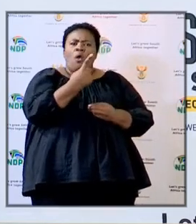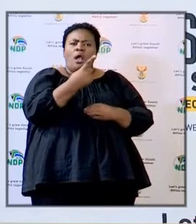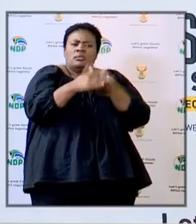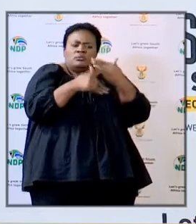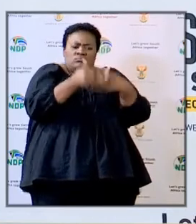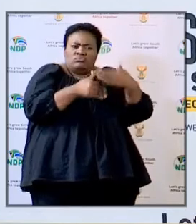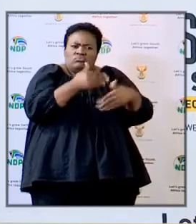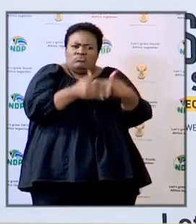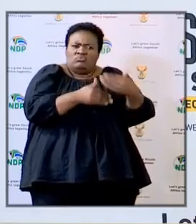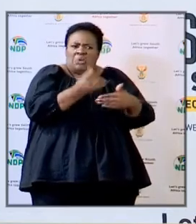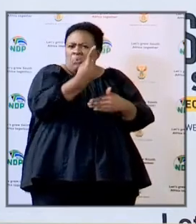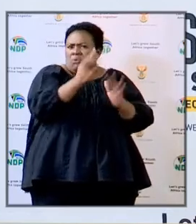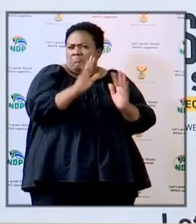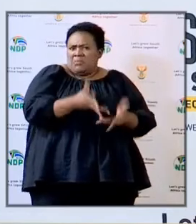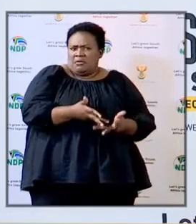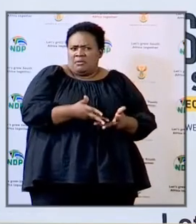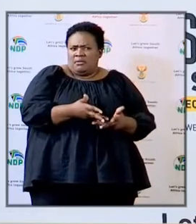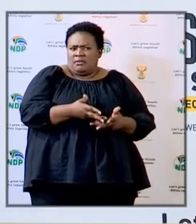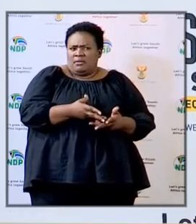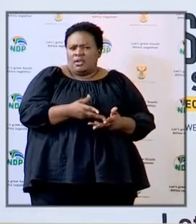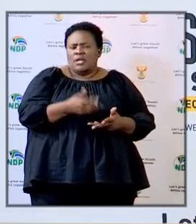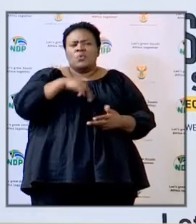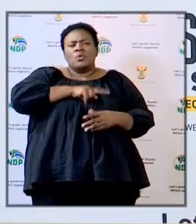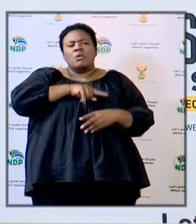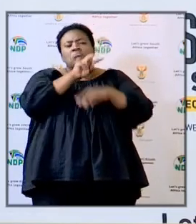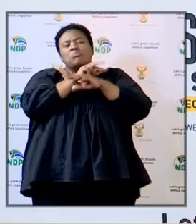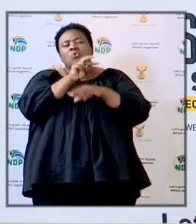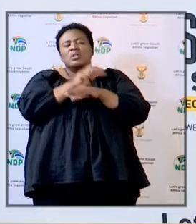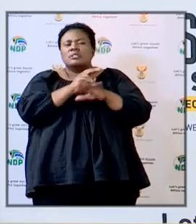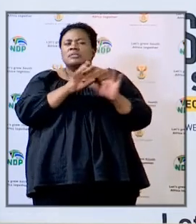and how do we monitor the